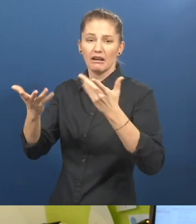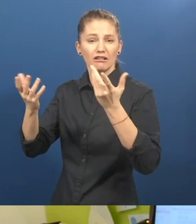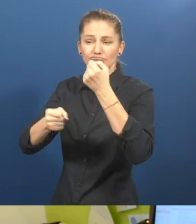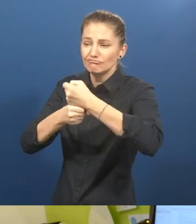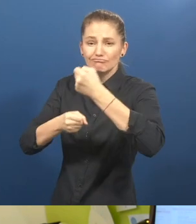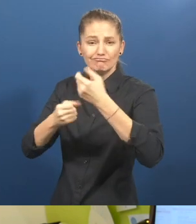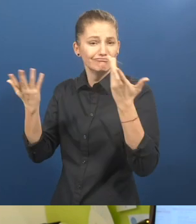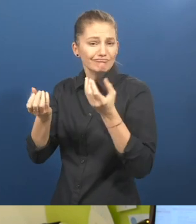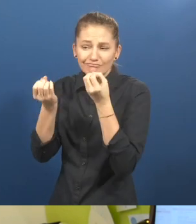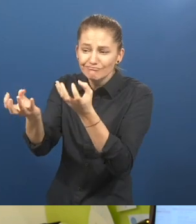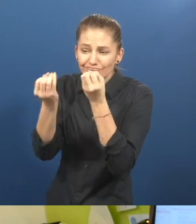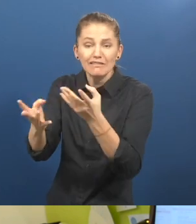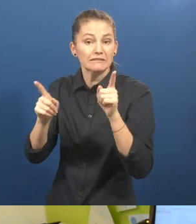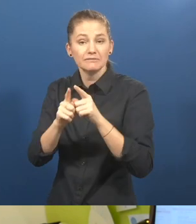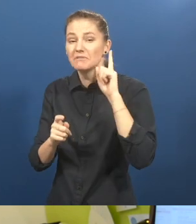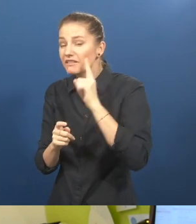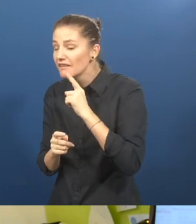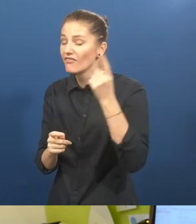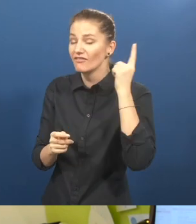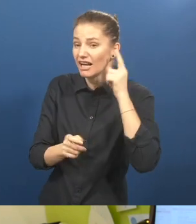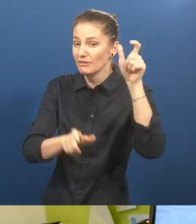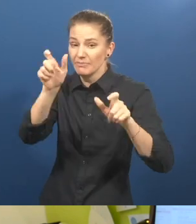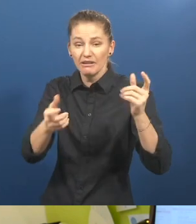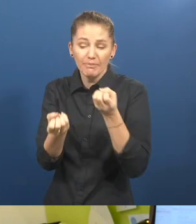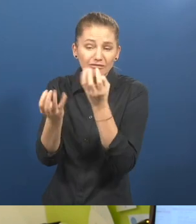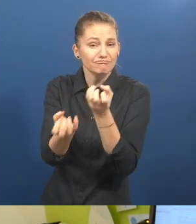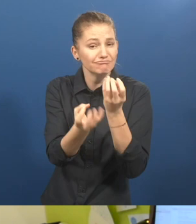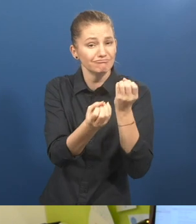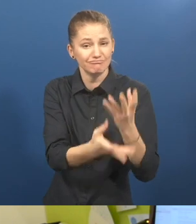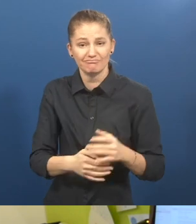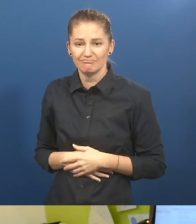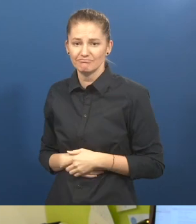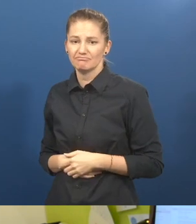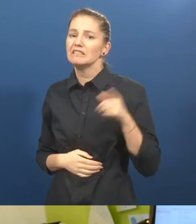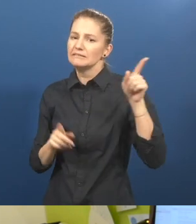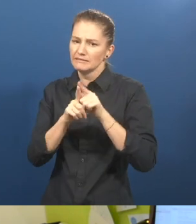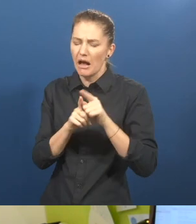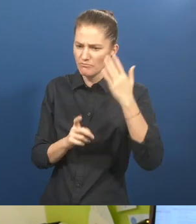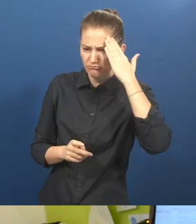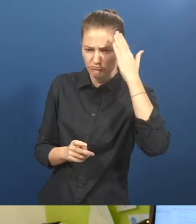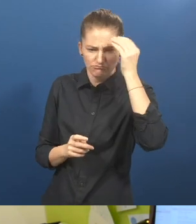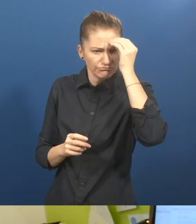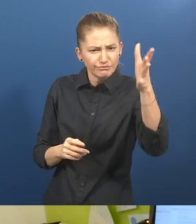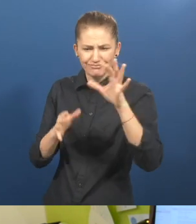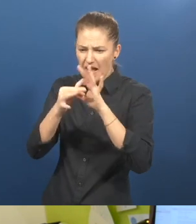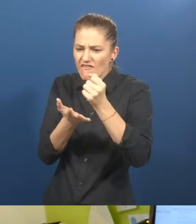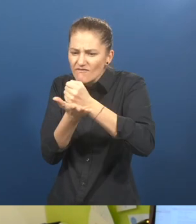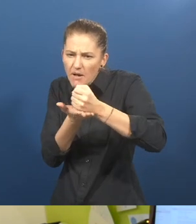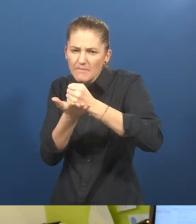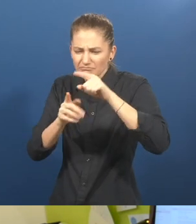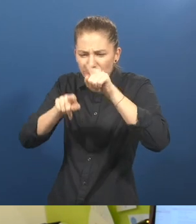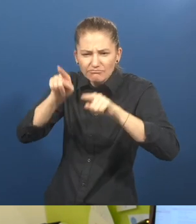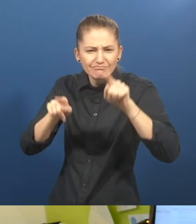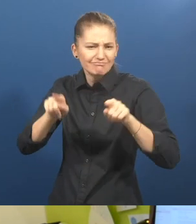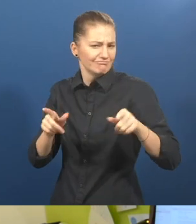he recognized the need for pharmaceutical terms. He makes videos in sign language just to keep